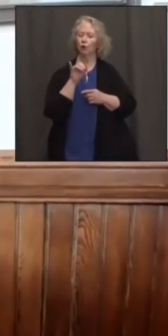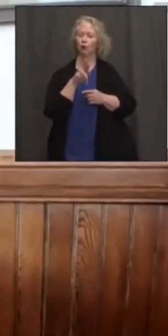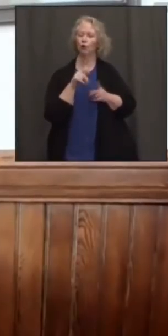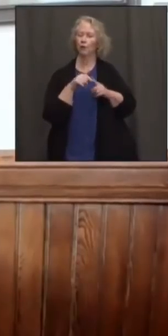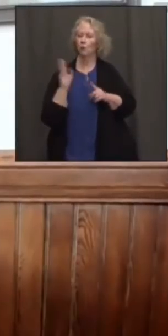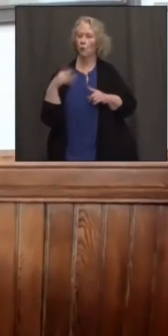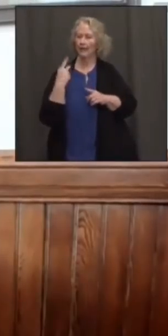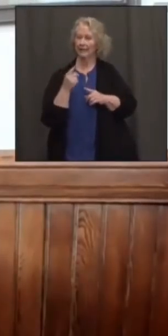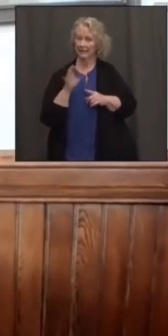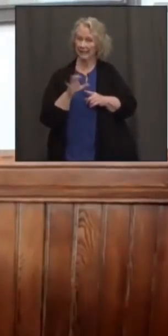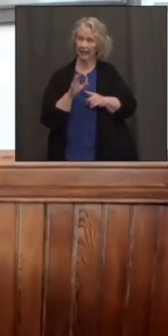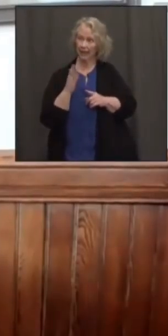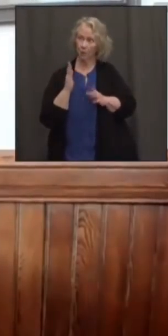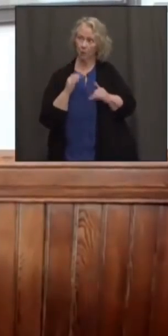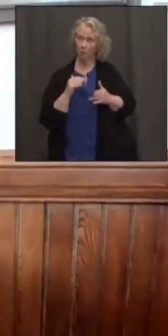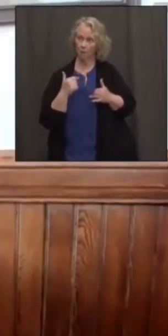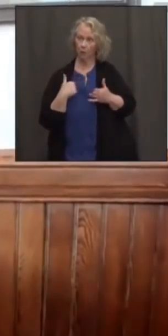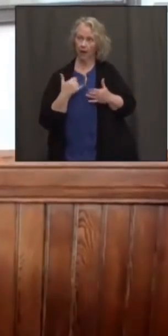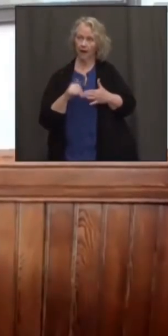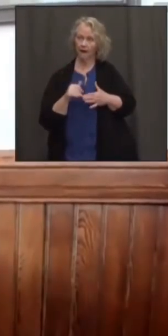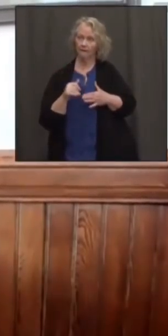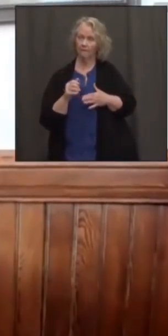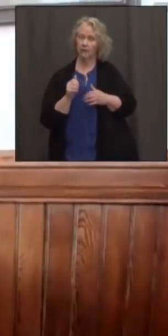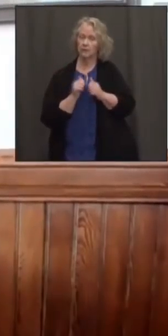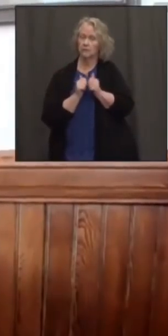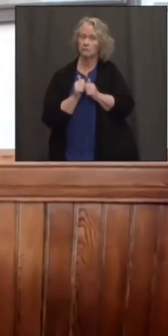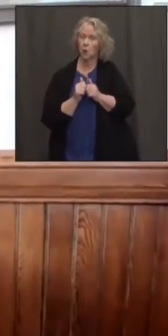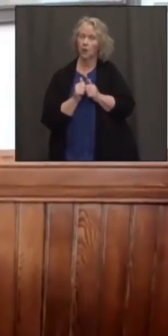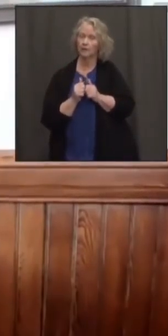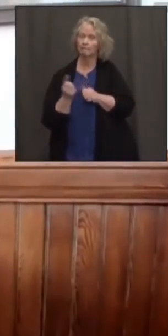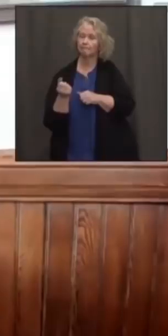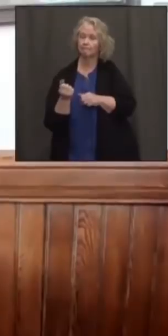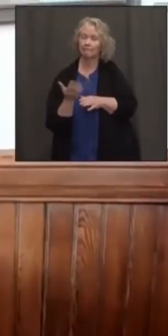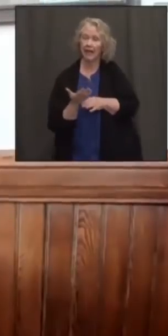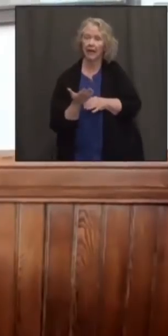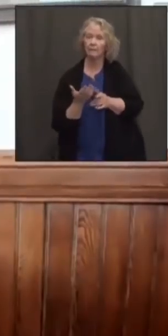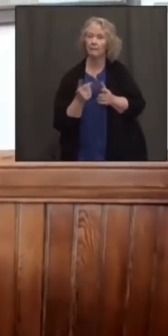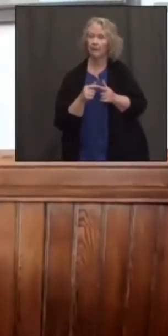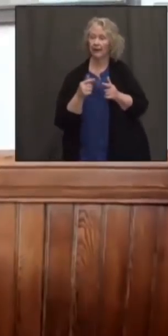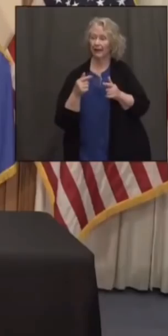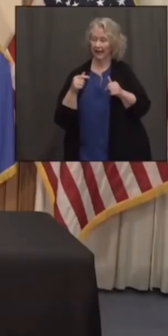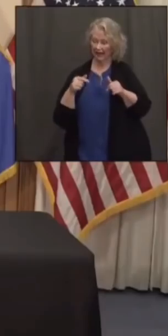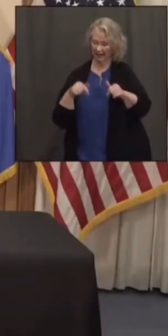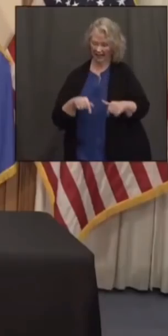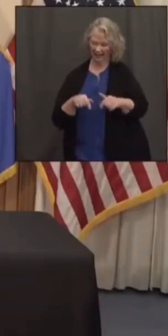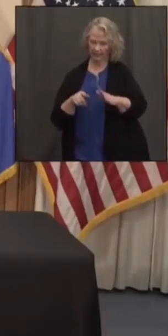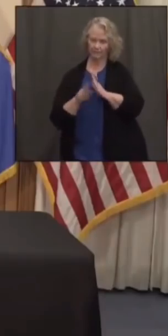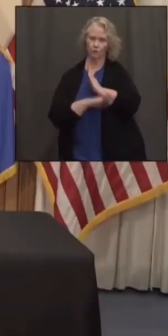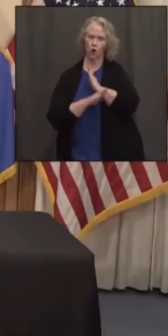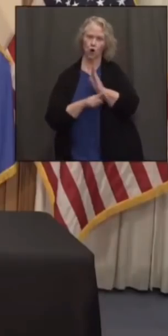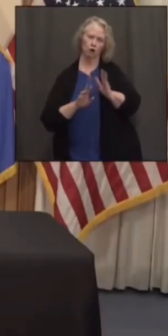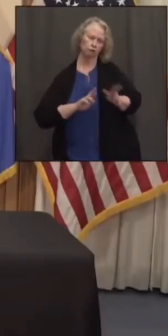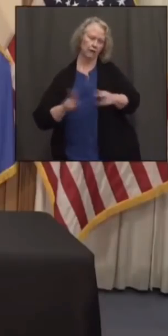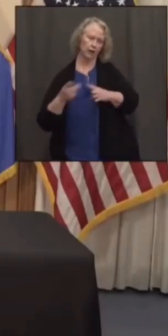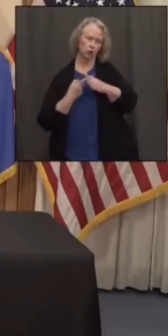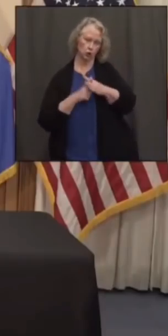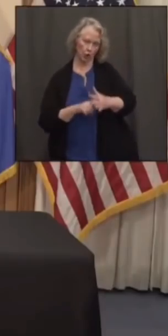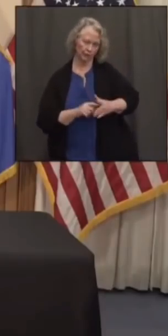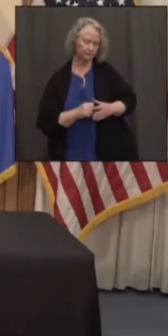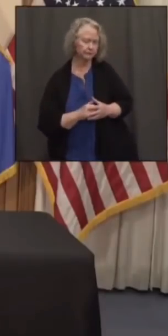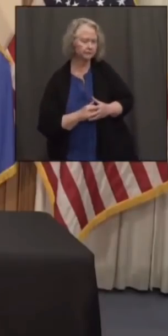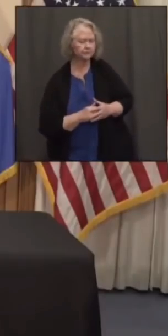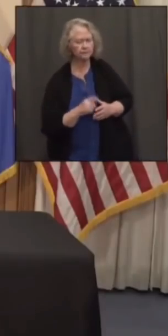have sports gaming up and going before some of our neighbors this fall. On another